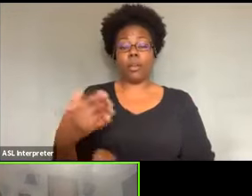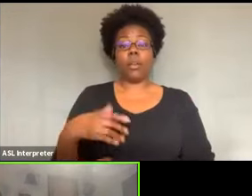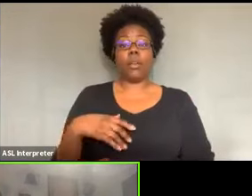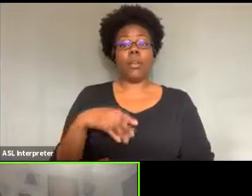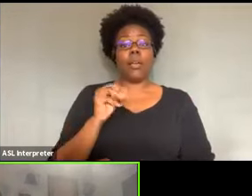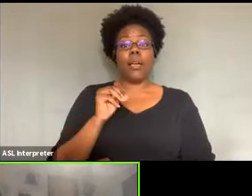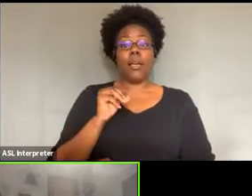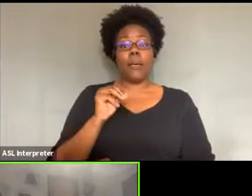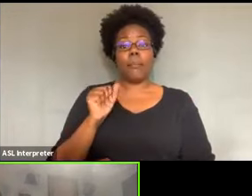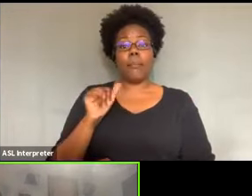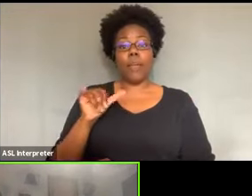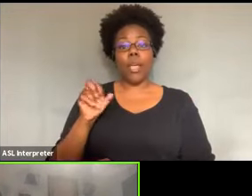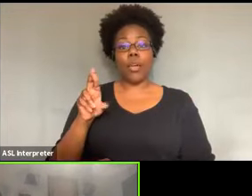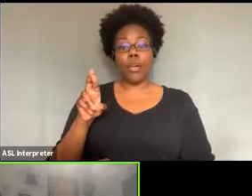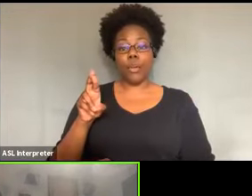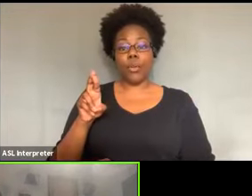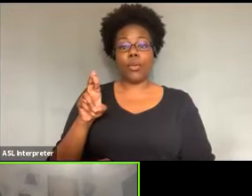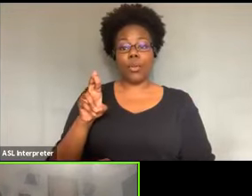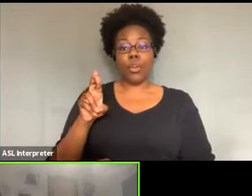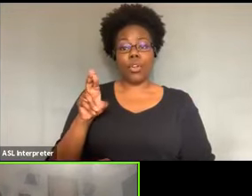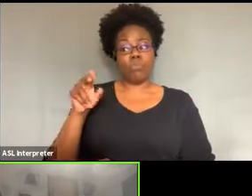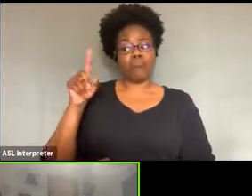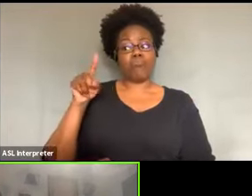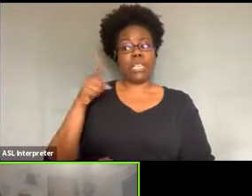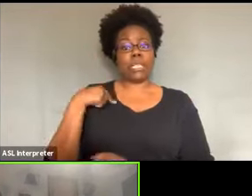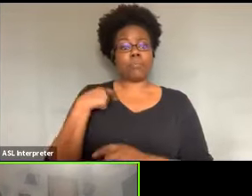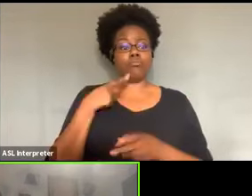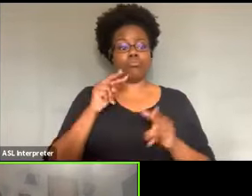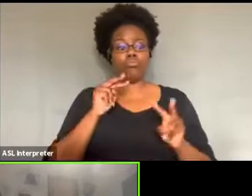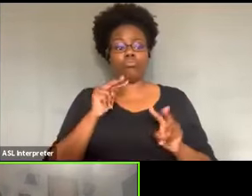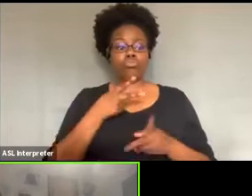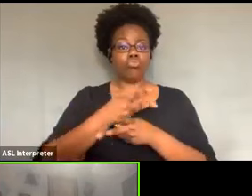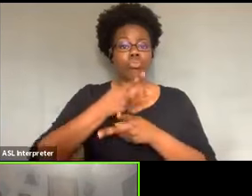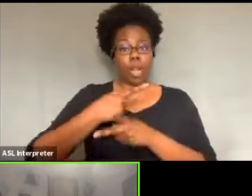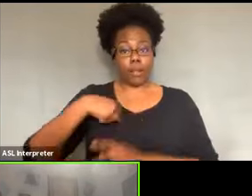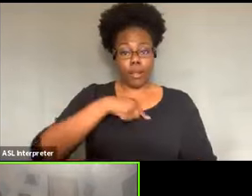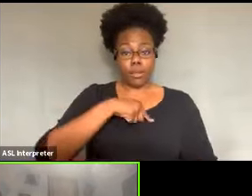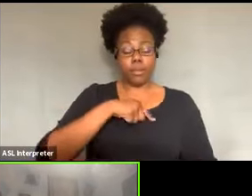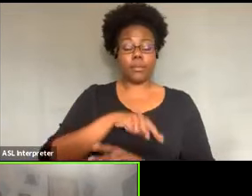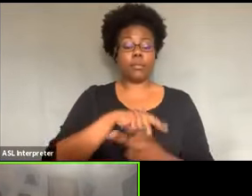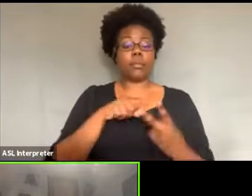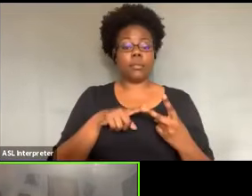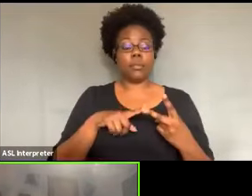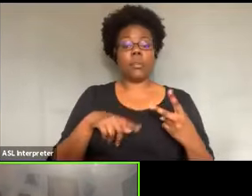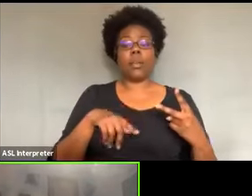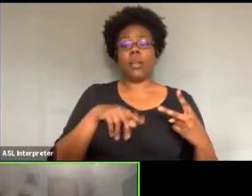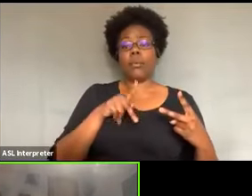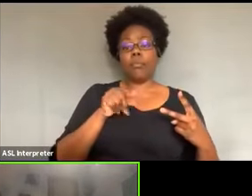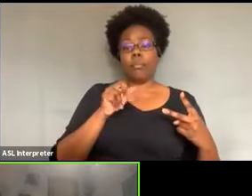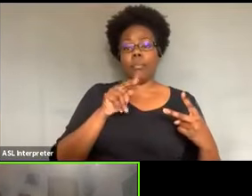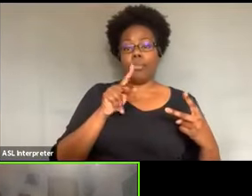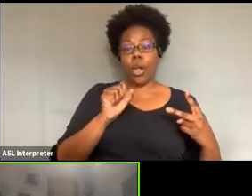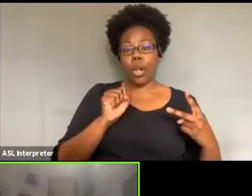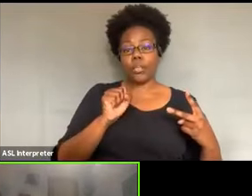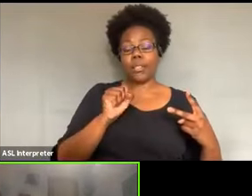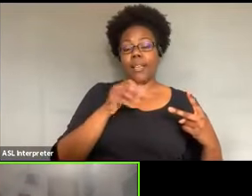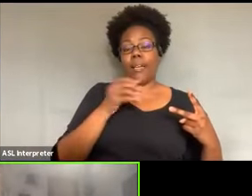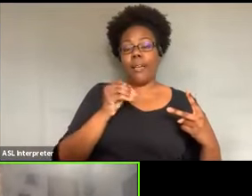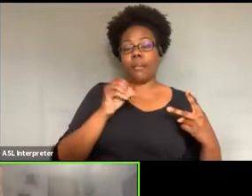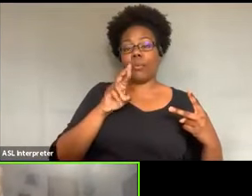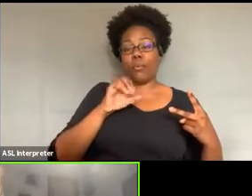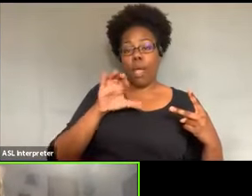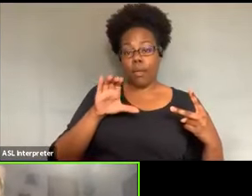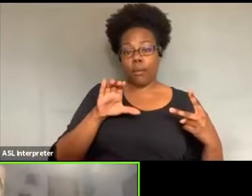uh, who's looking after us and also parks and rec who have, uh, you know, there's now